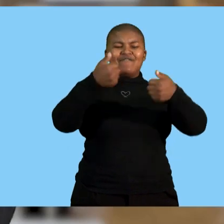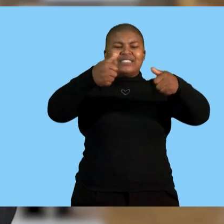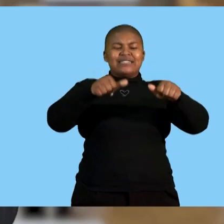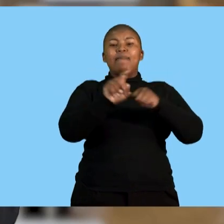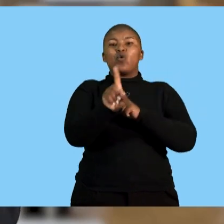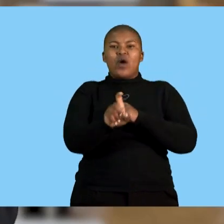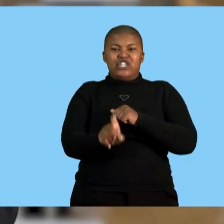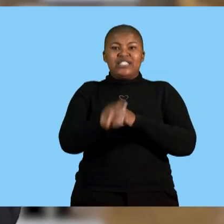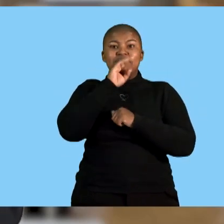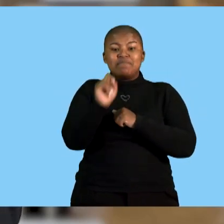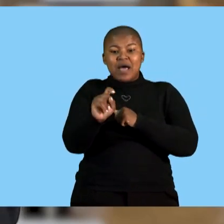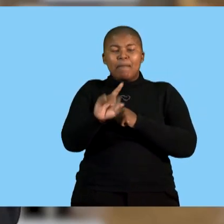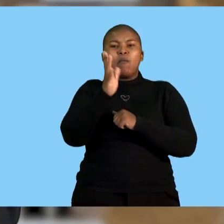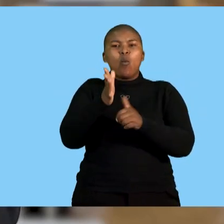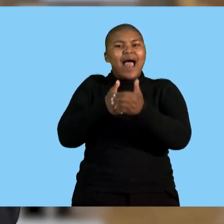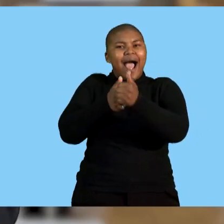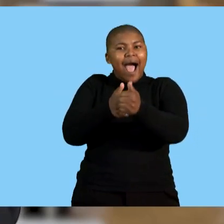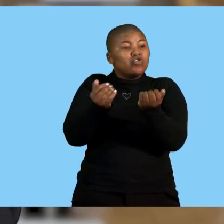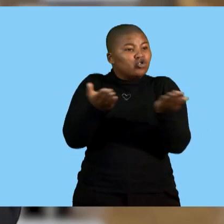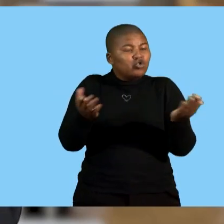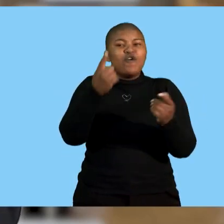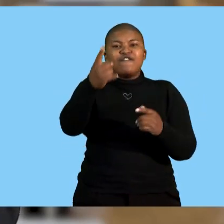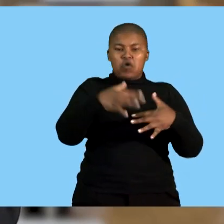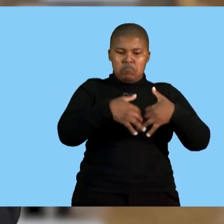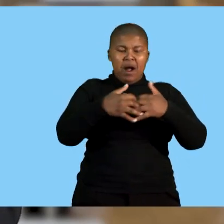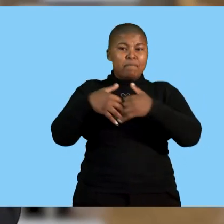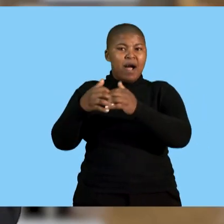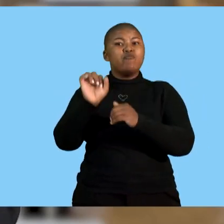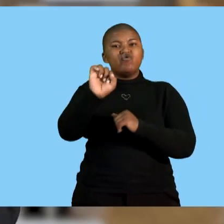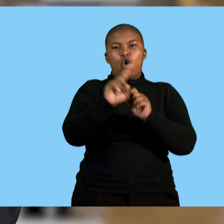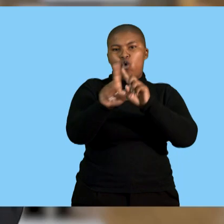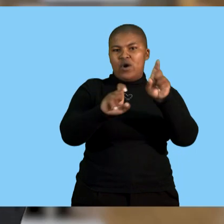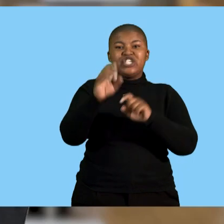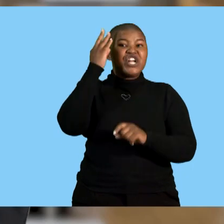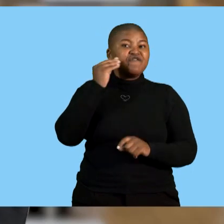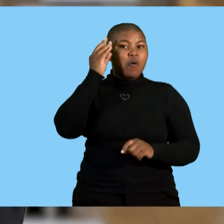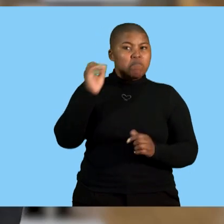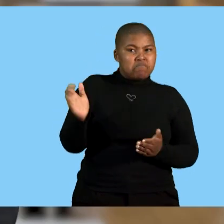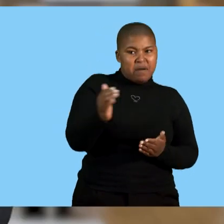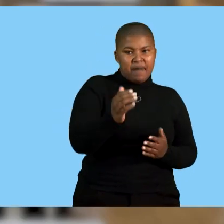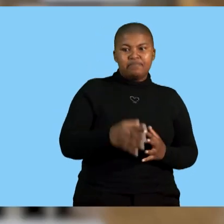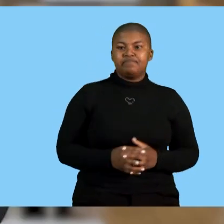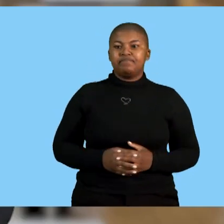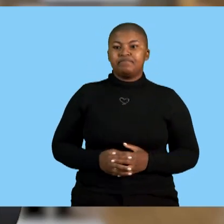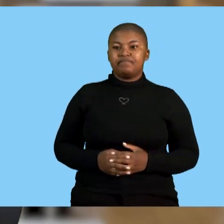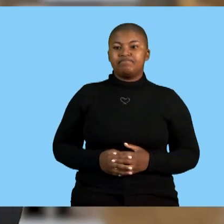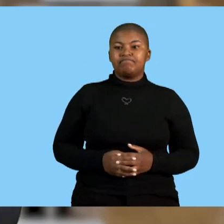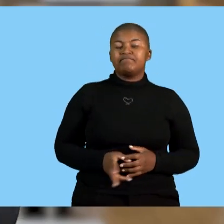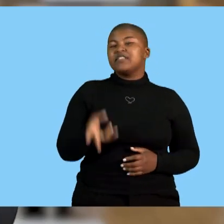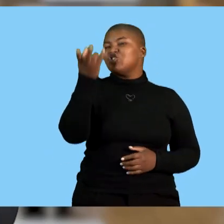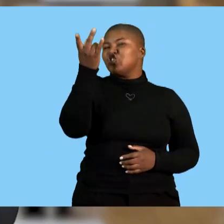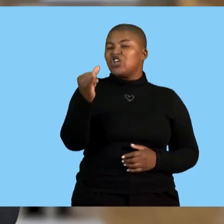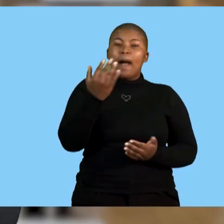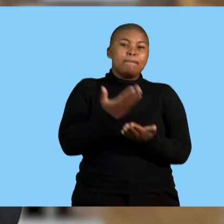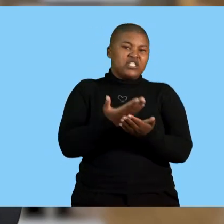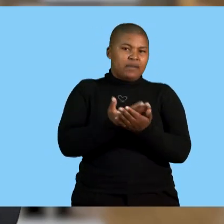-questions will be the questions that will guide you when you develop your instrument to collect data. Now let us look at the possible